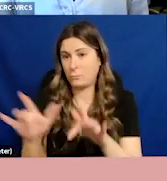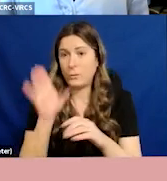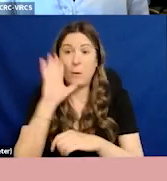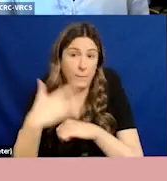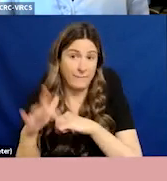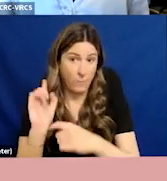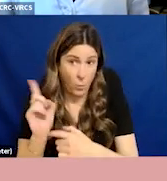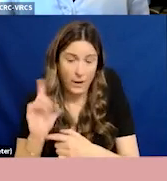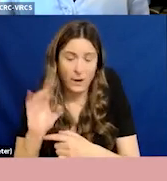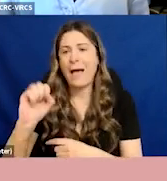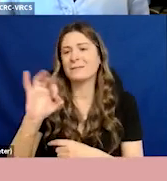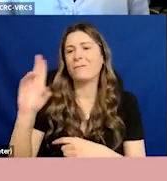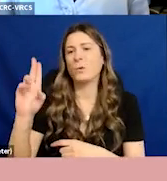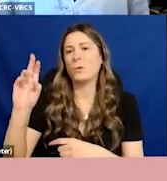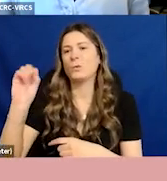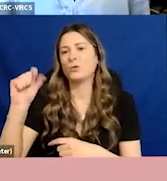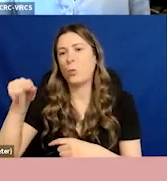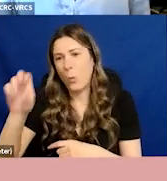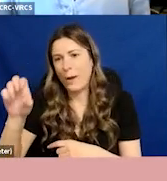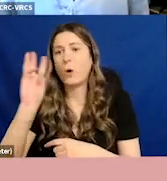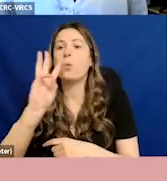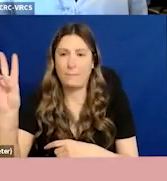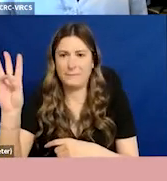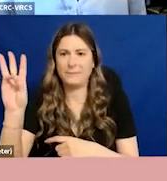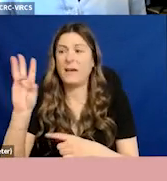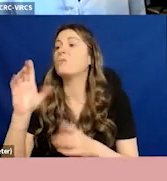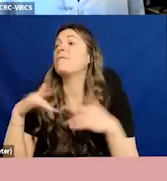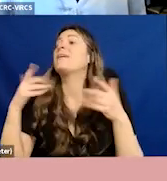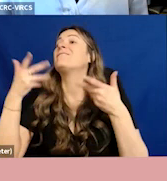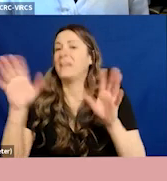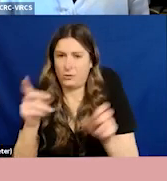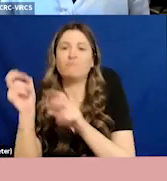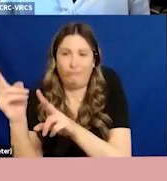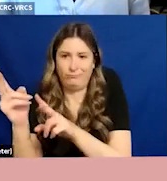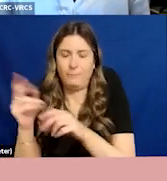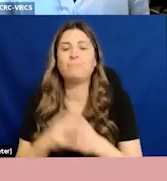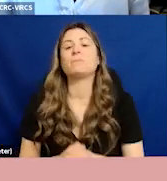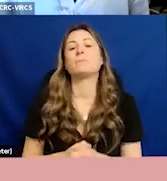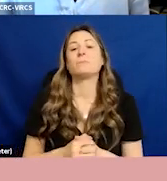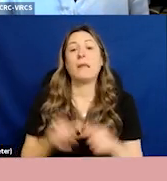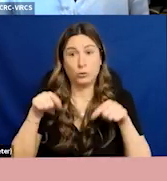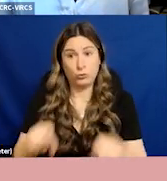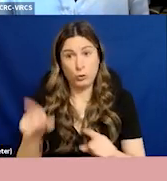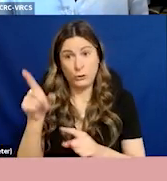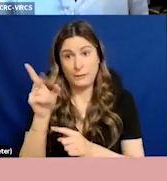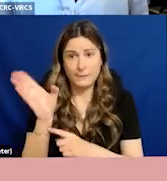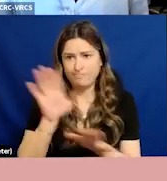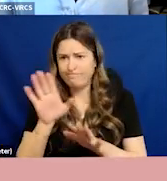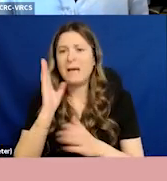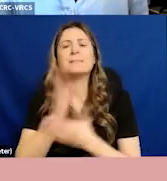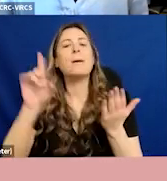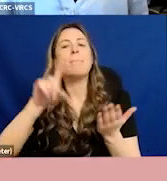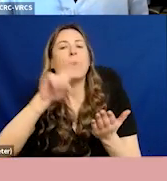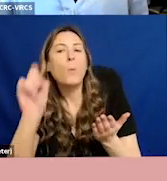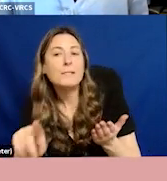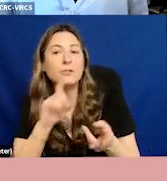square website and youtube channel after the event if and when questions arise for you throughout the discussion feel free to submit them to the speakers using